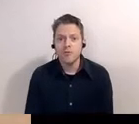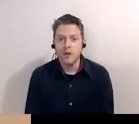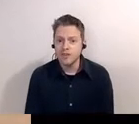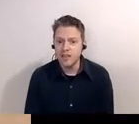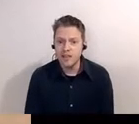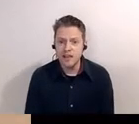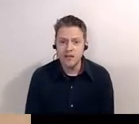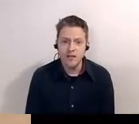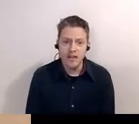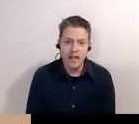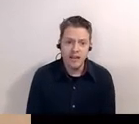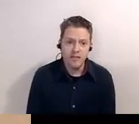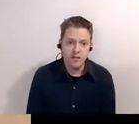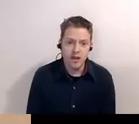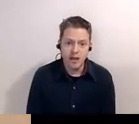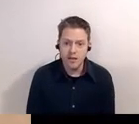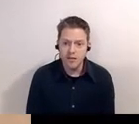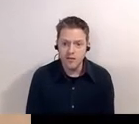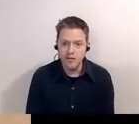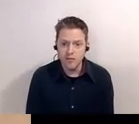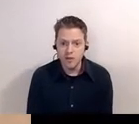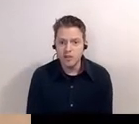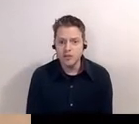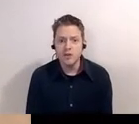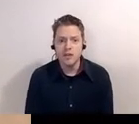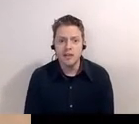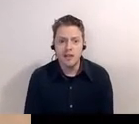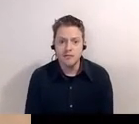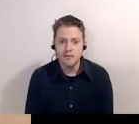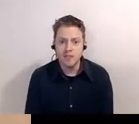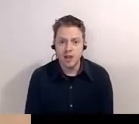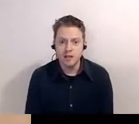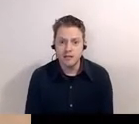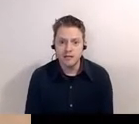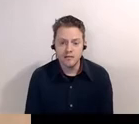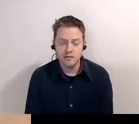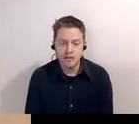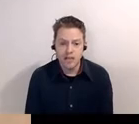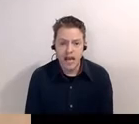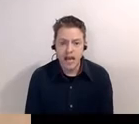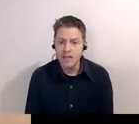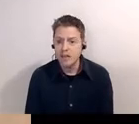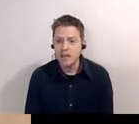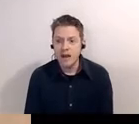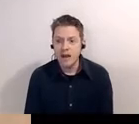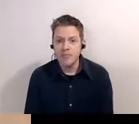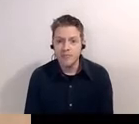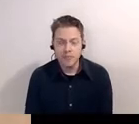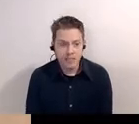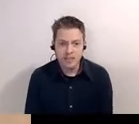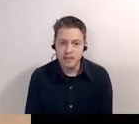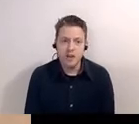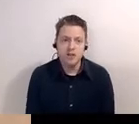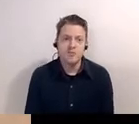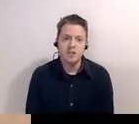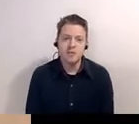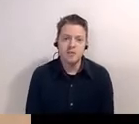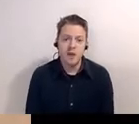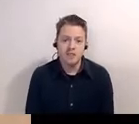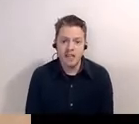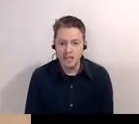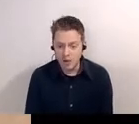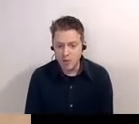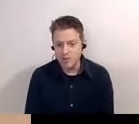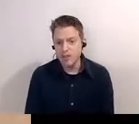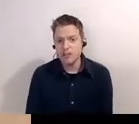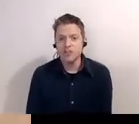with what you're seeing here and uh really enjoy uh john's chat um please go to the museum's